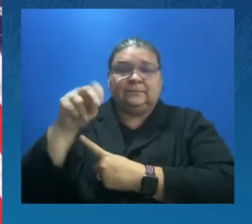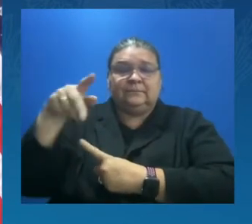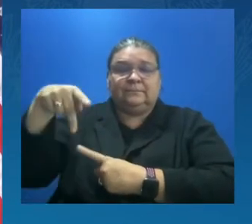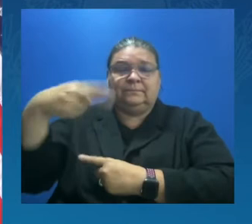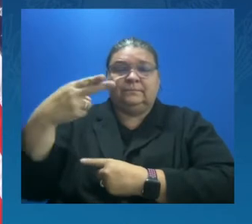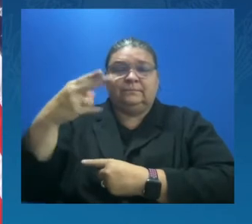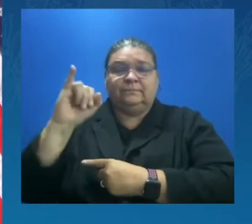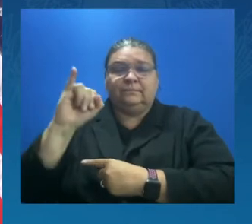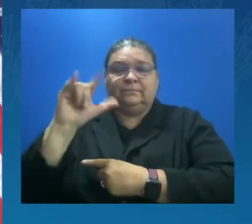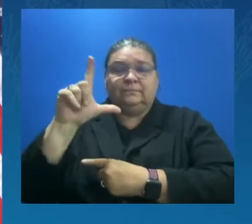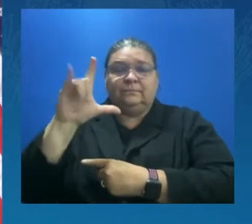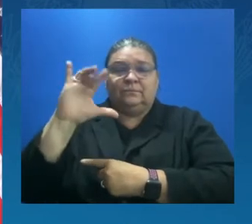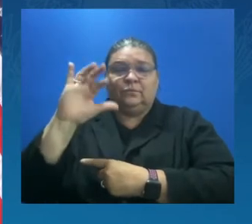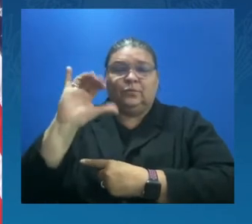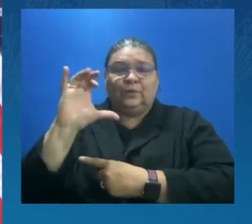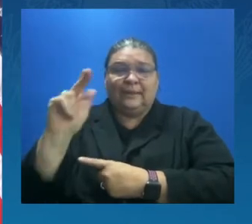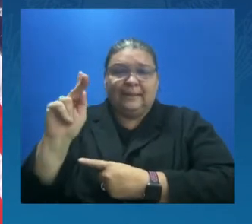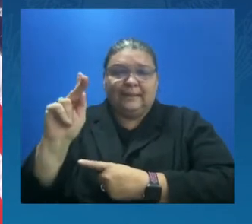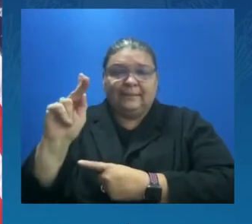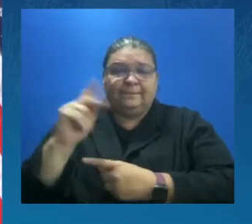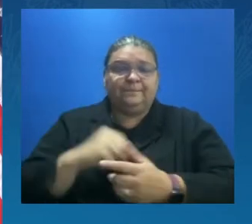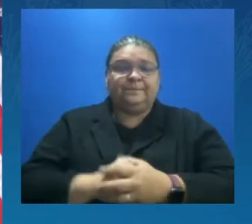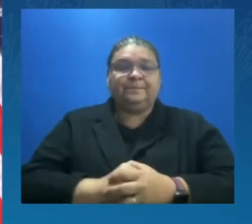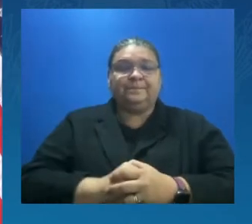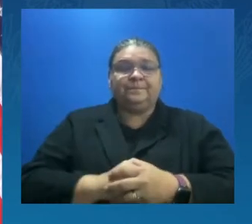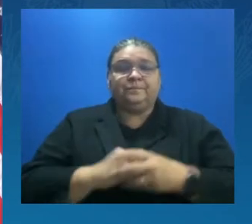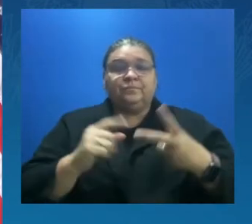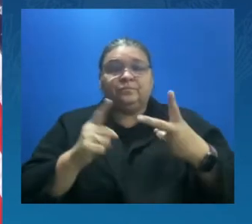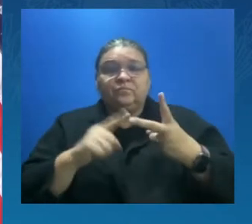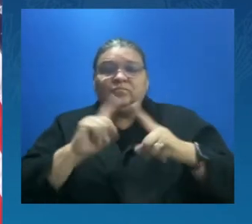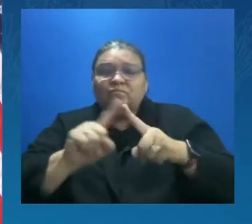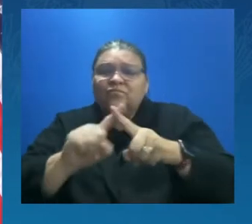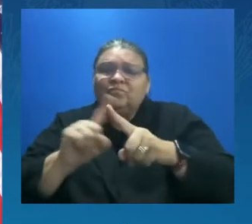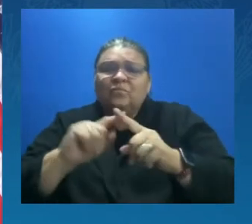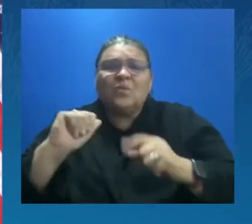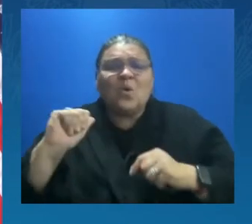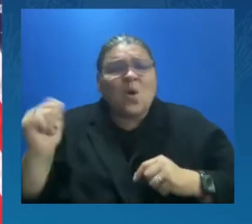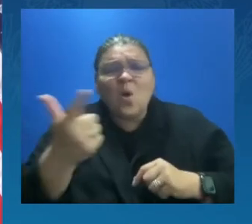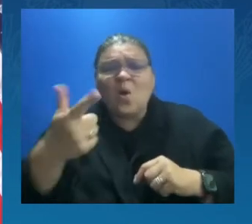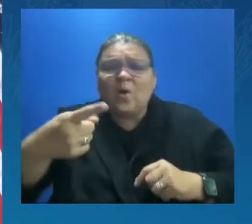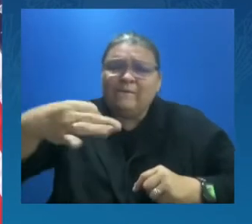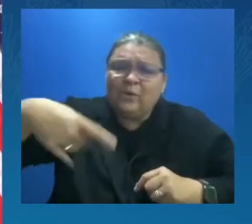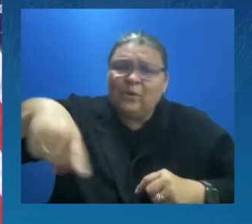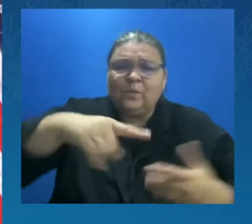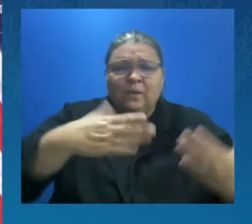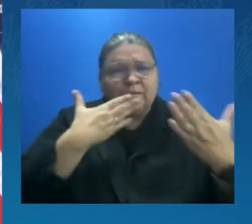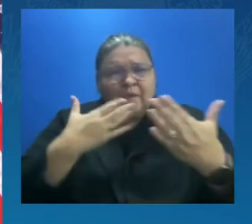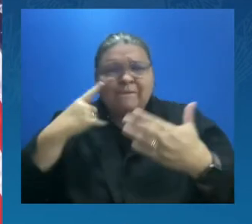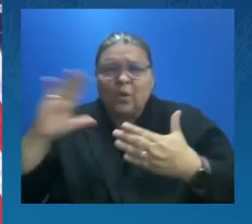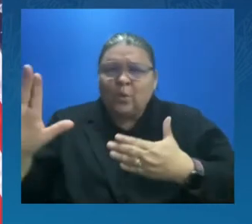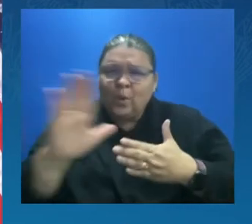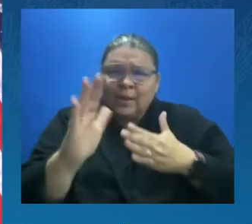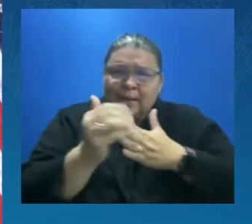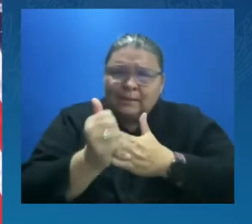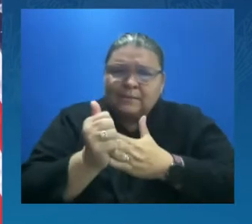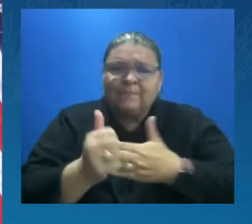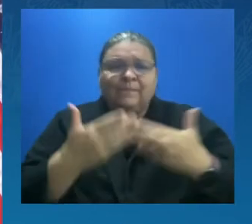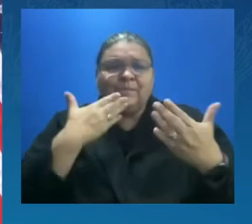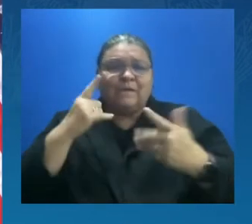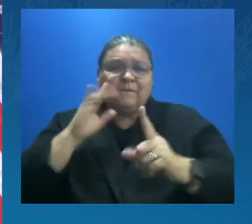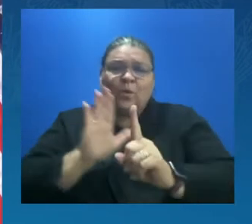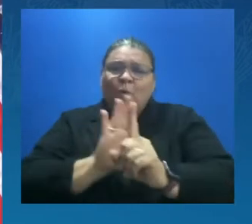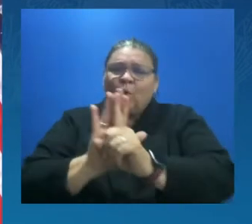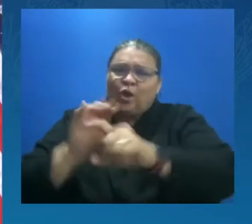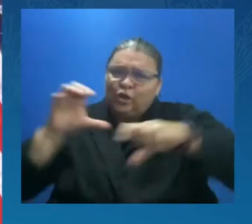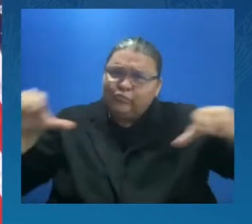And to everyone, thank you for your leadership and thank you for your hard work. So for years, our nation and many